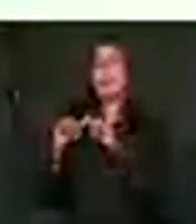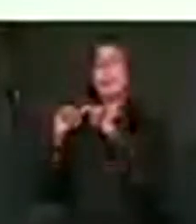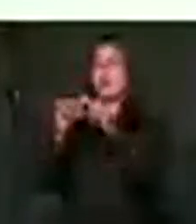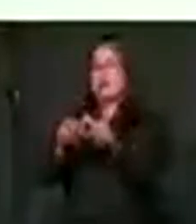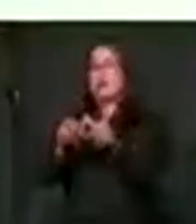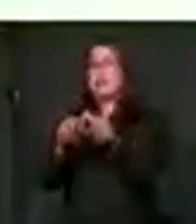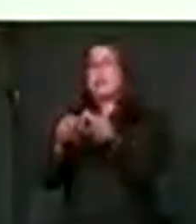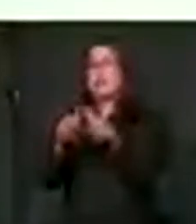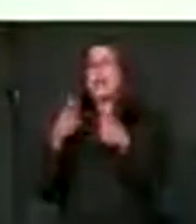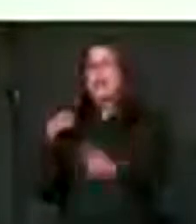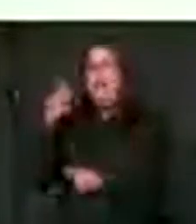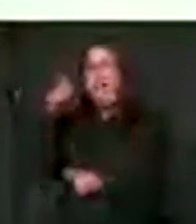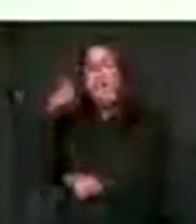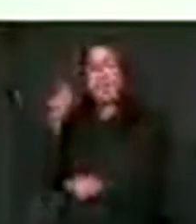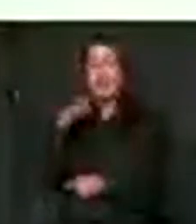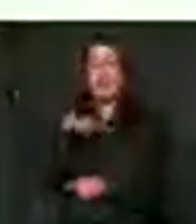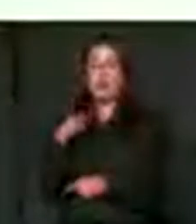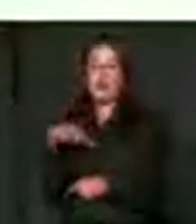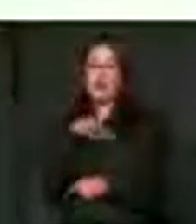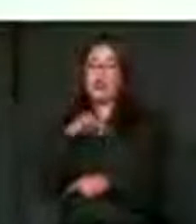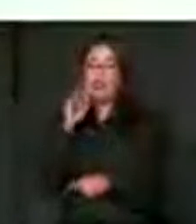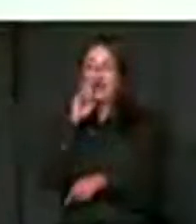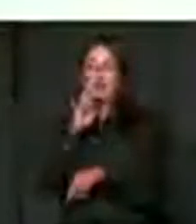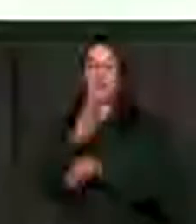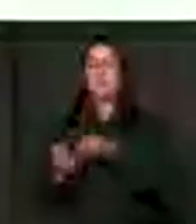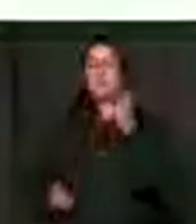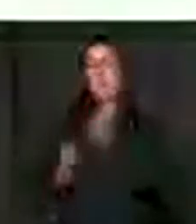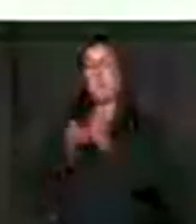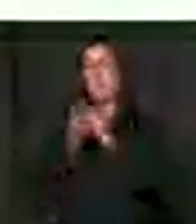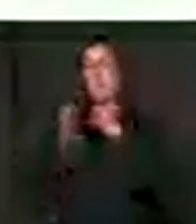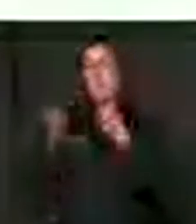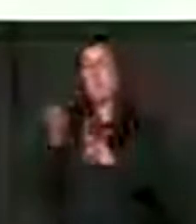So, and I think that's what we also want to support.